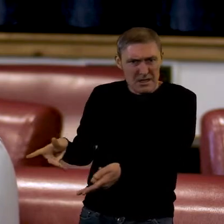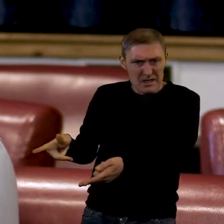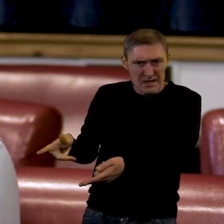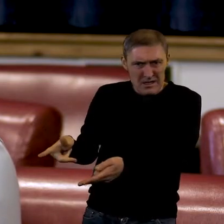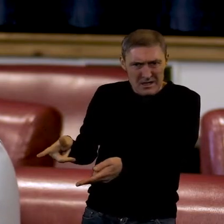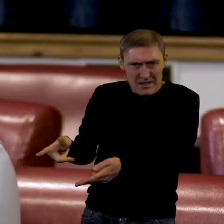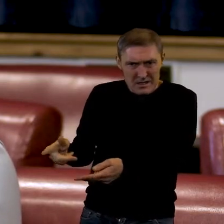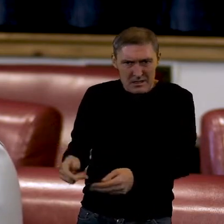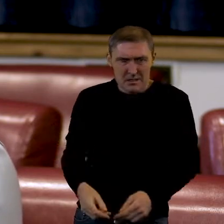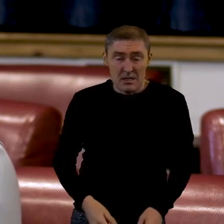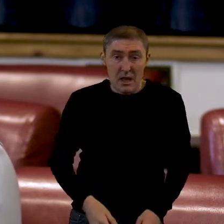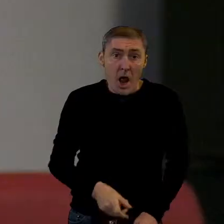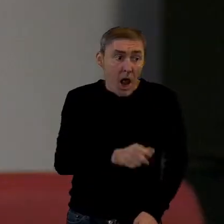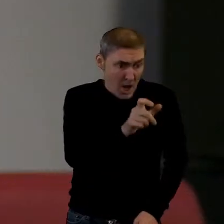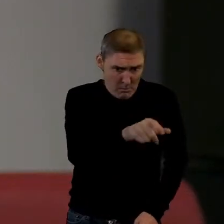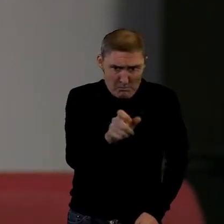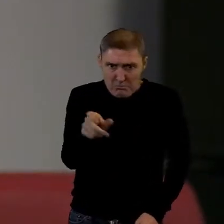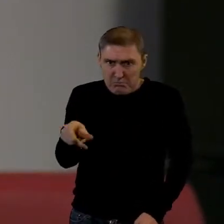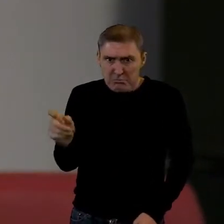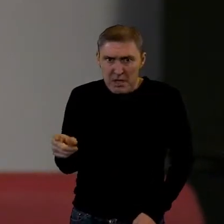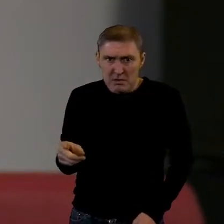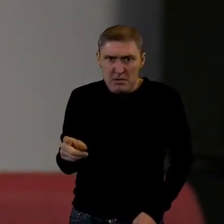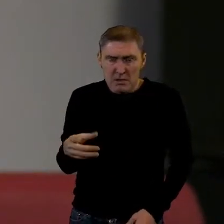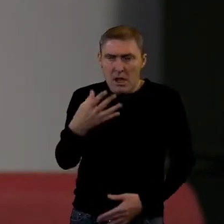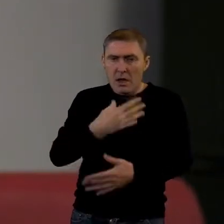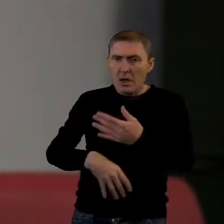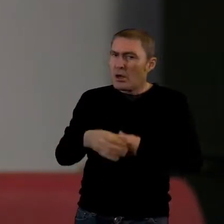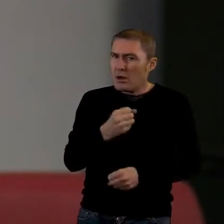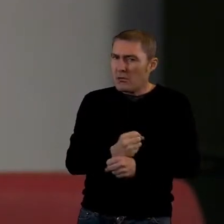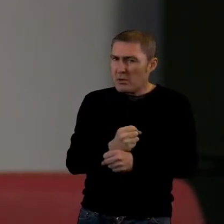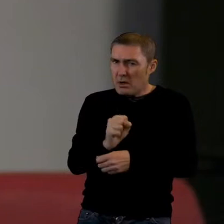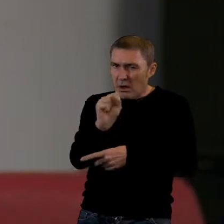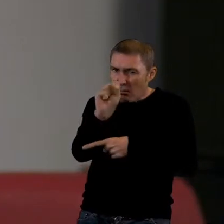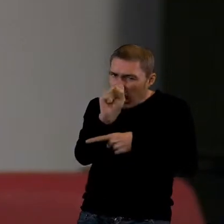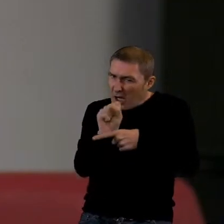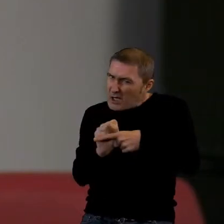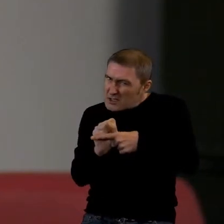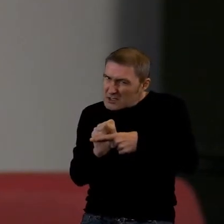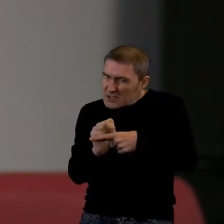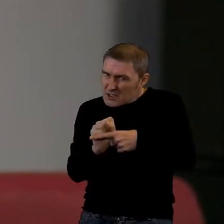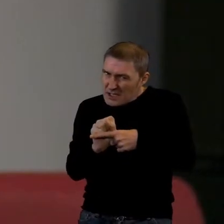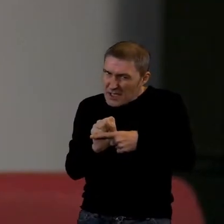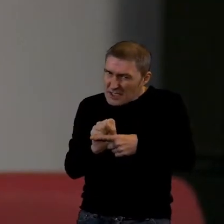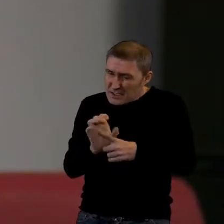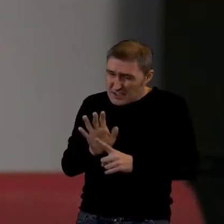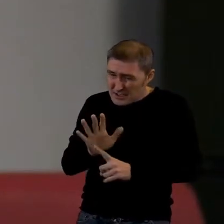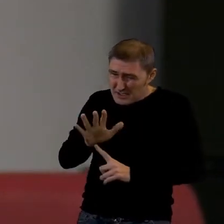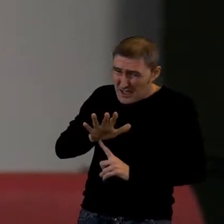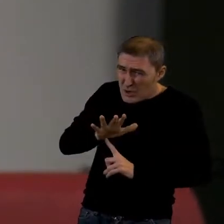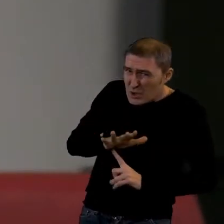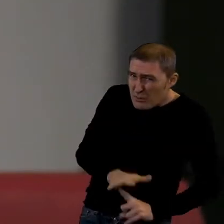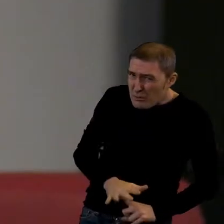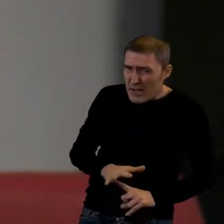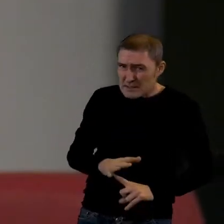damaging to the victim. People become isolated, they become withdrawn. I often see